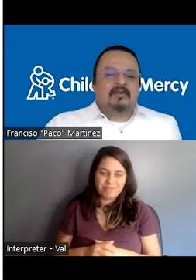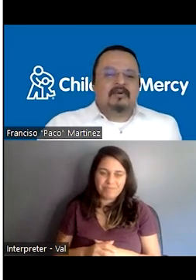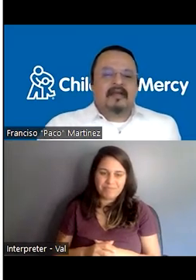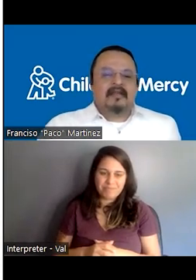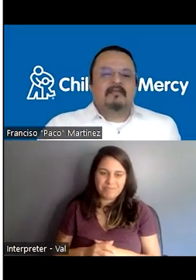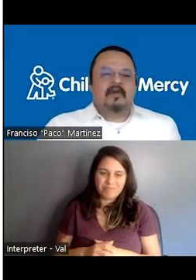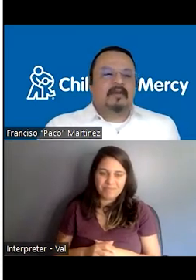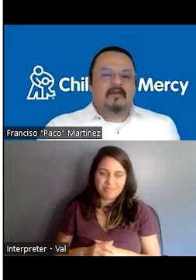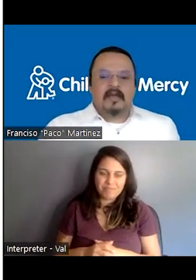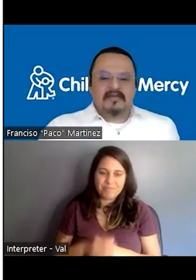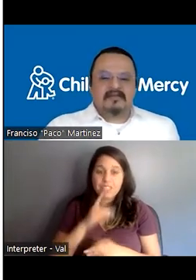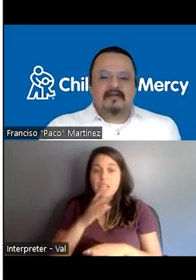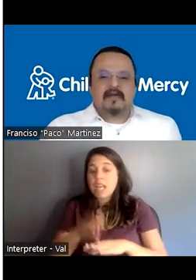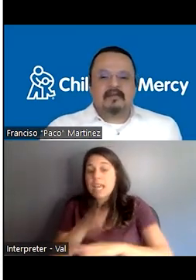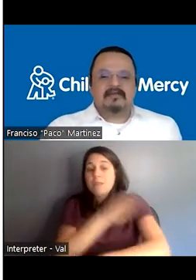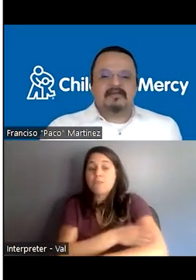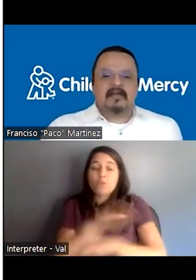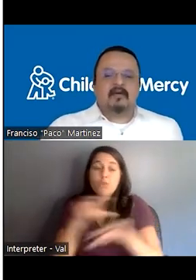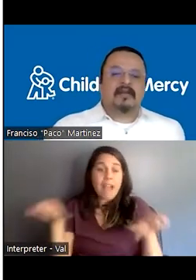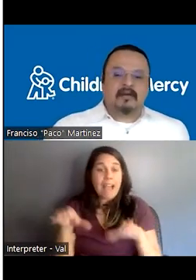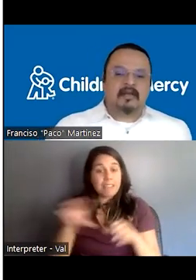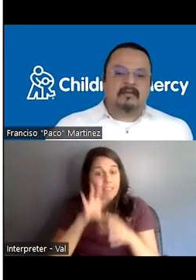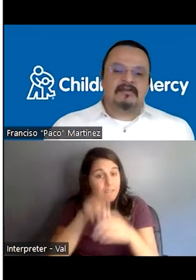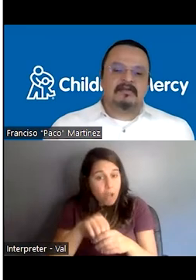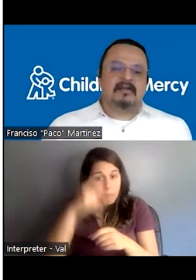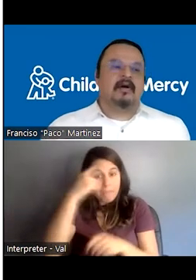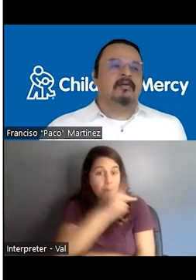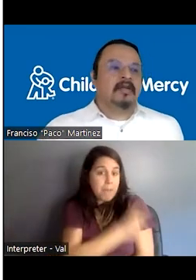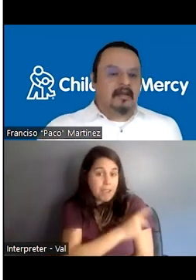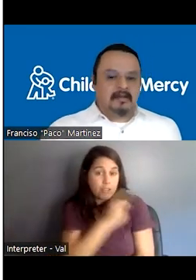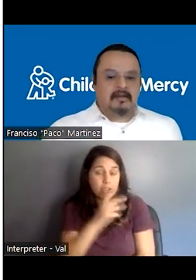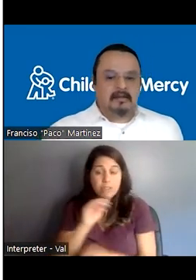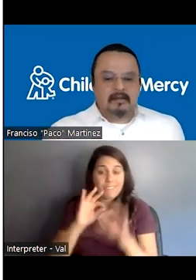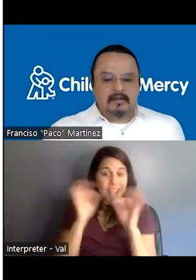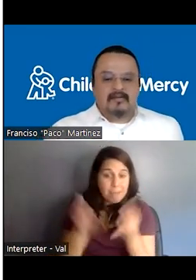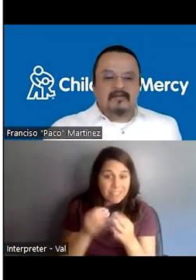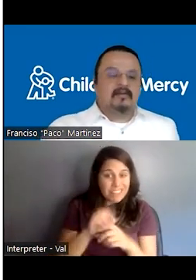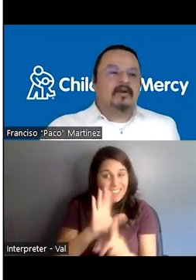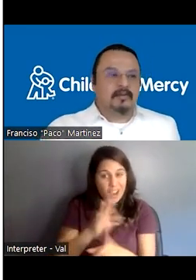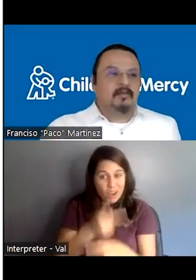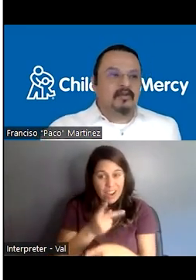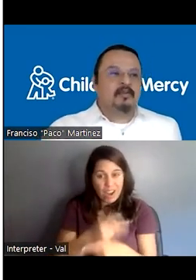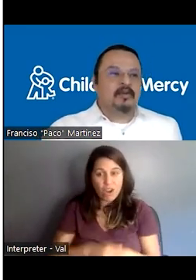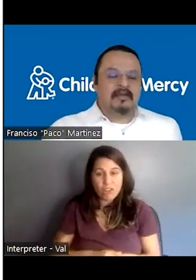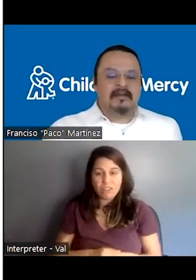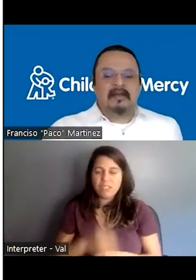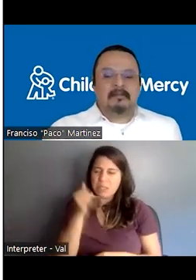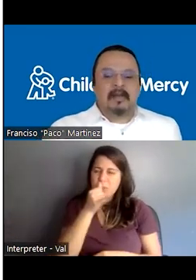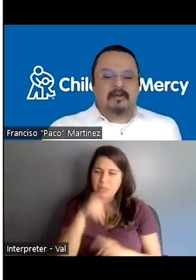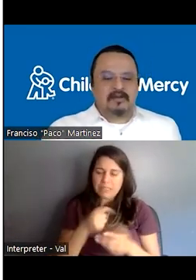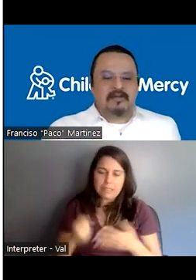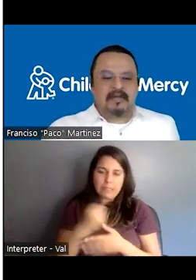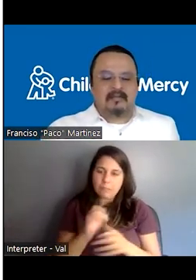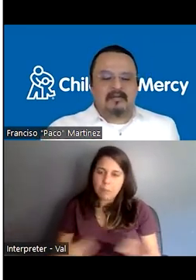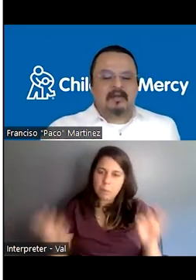Also improved active involvement of patients and their families or caregivers in their own care. This is one of the most important, uh,